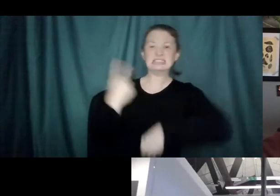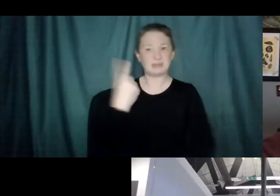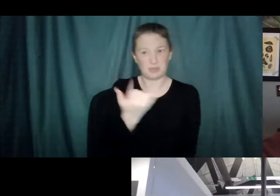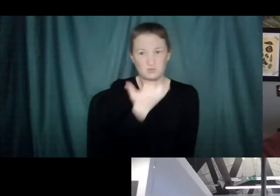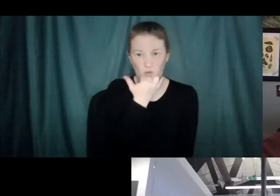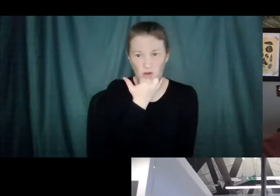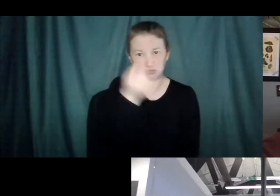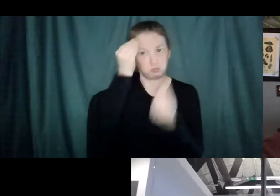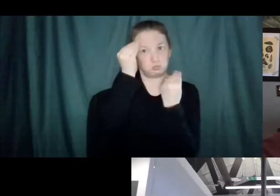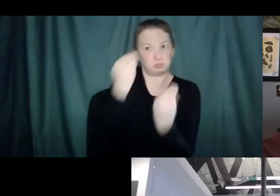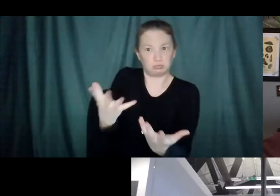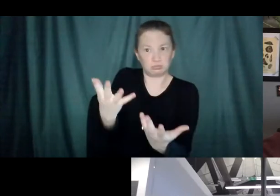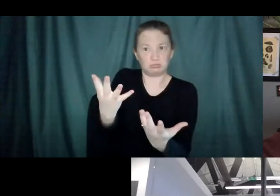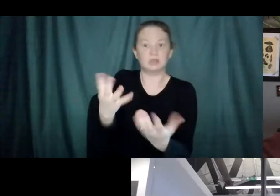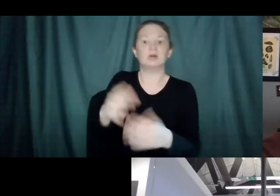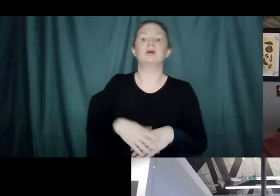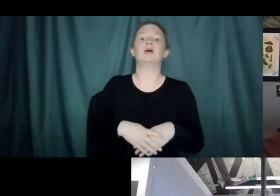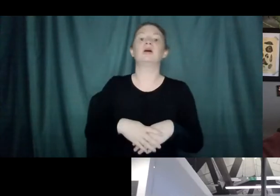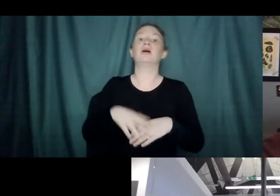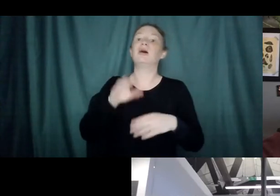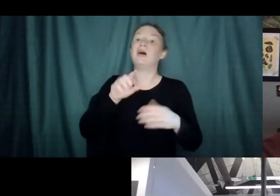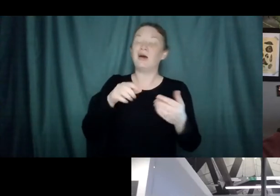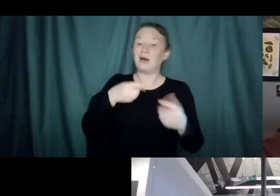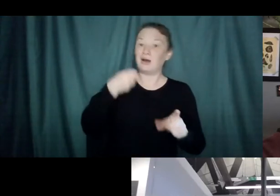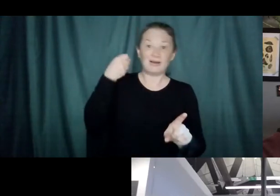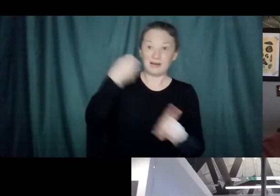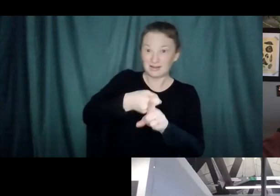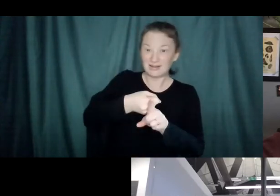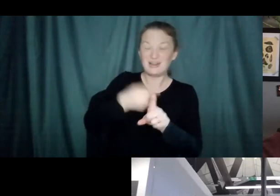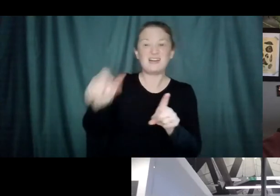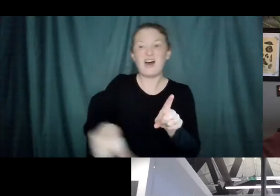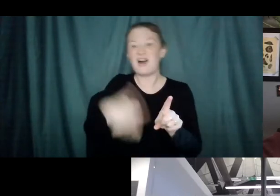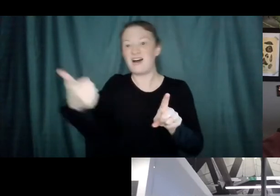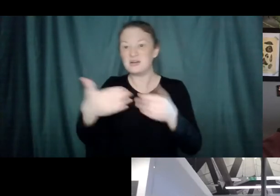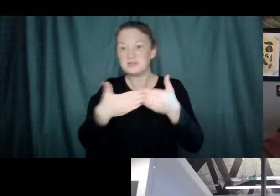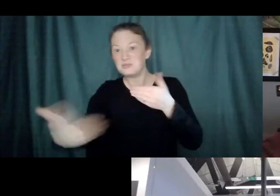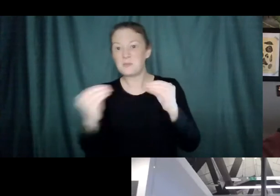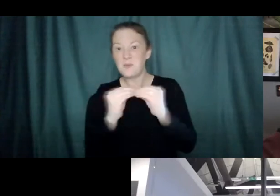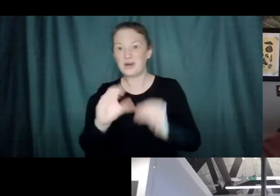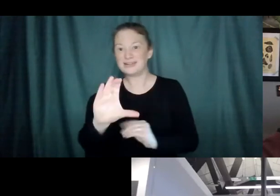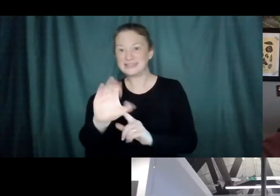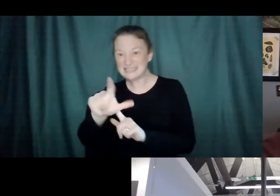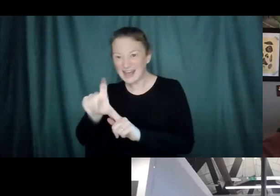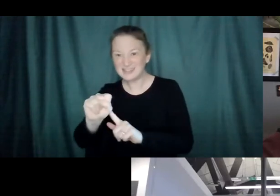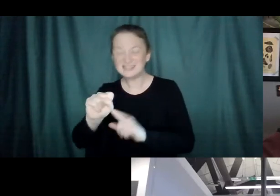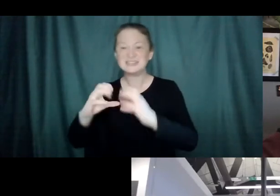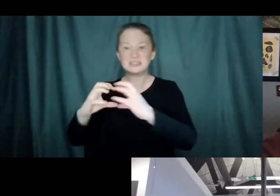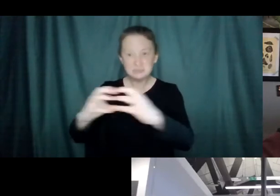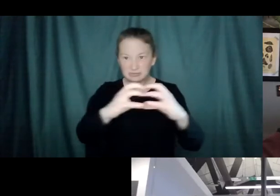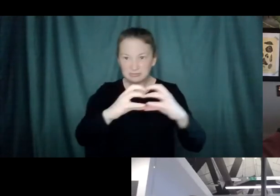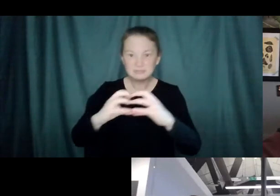That then primes another bunch of cells in your body that generally look for